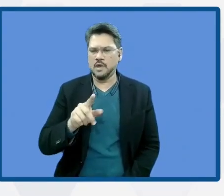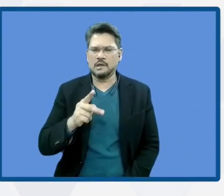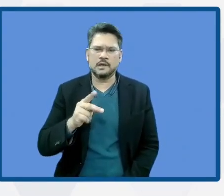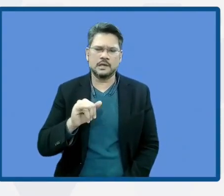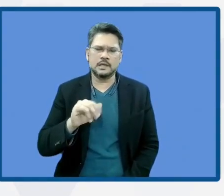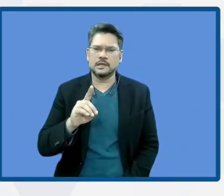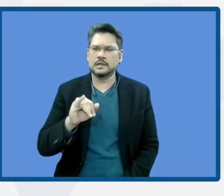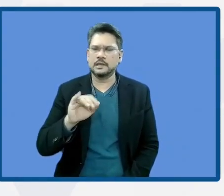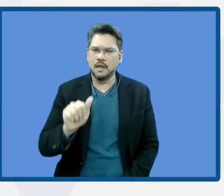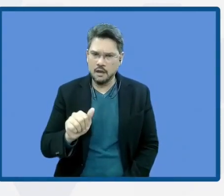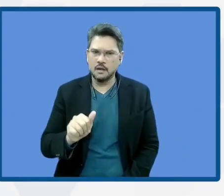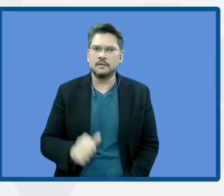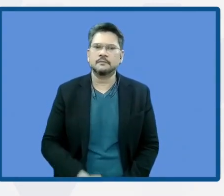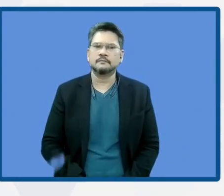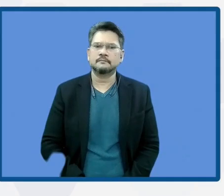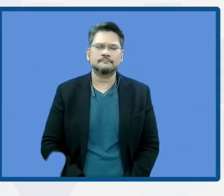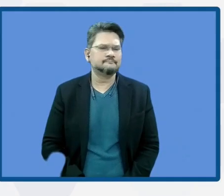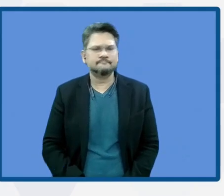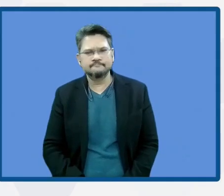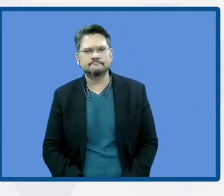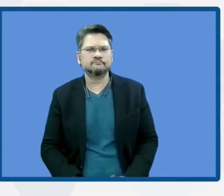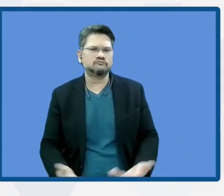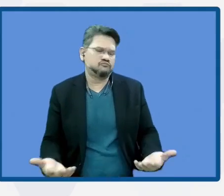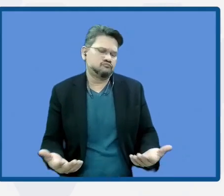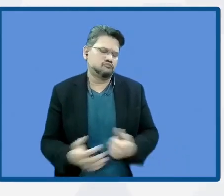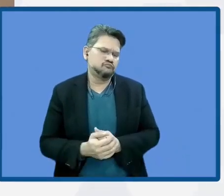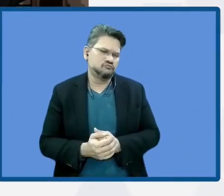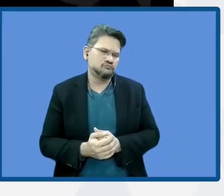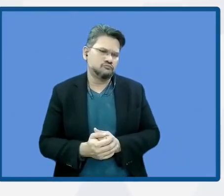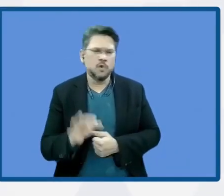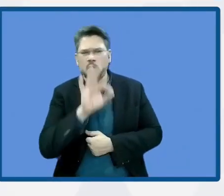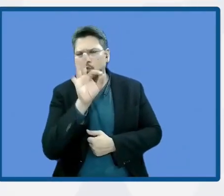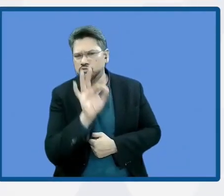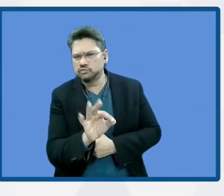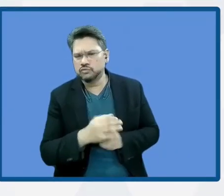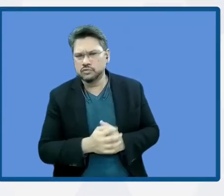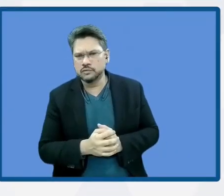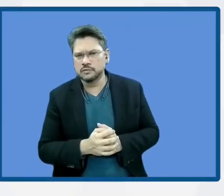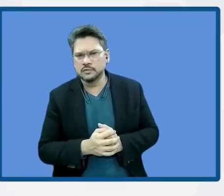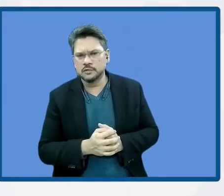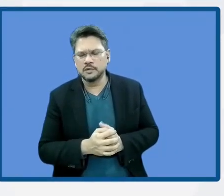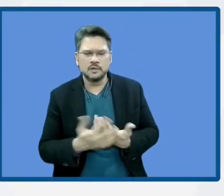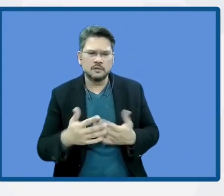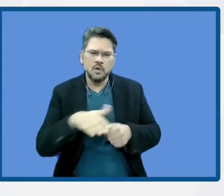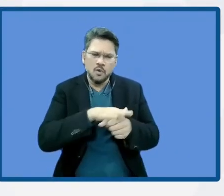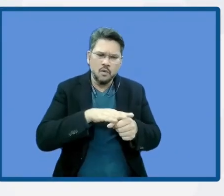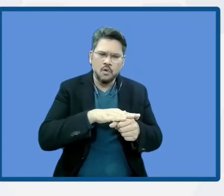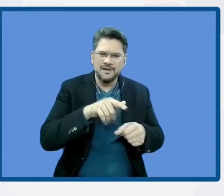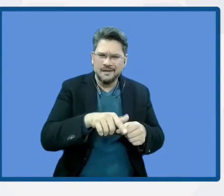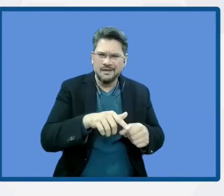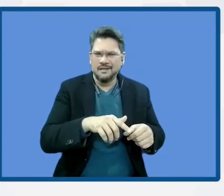How do you see the development of natural-based solutions at the local level favoring